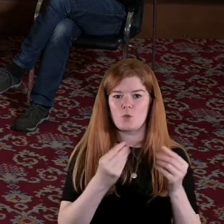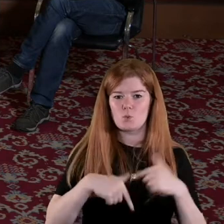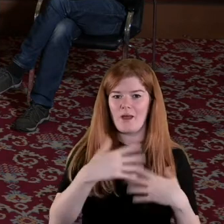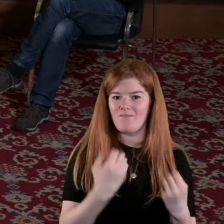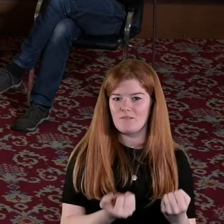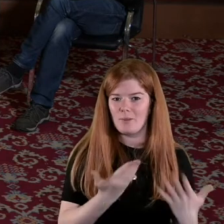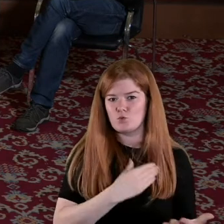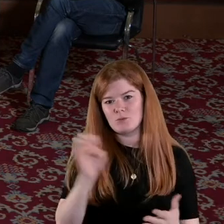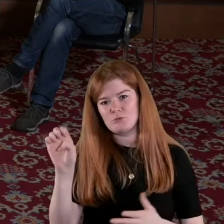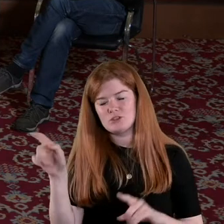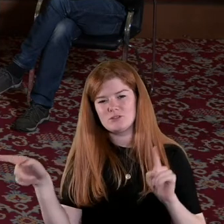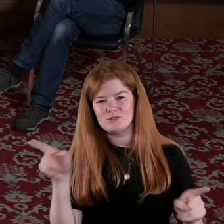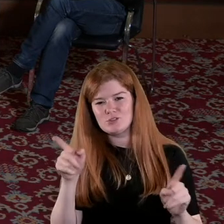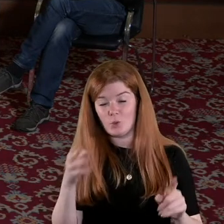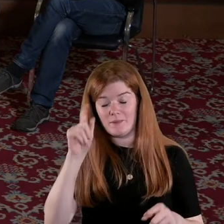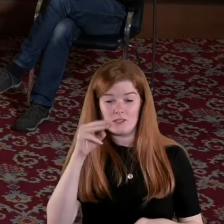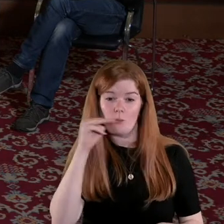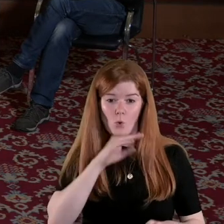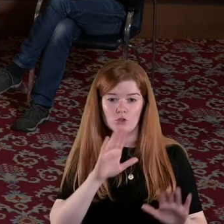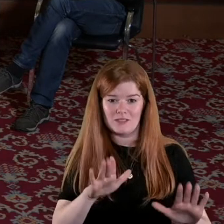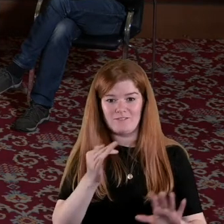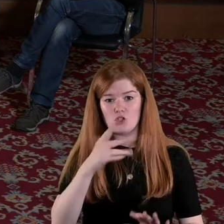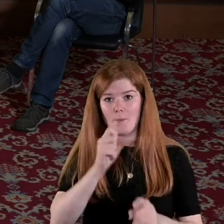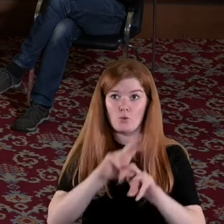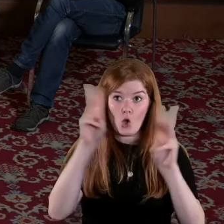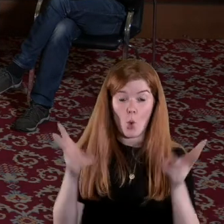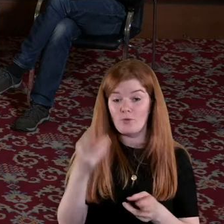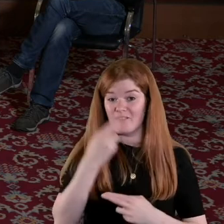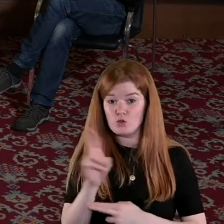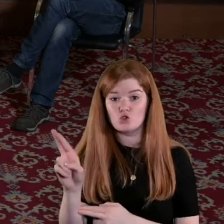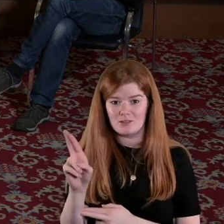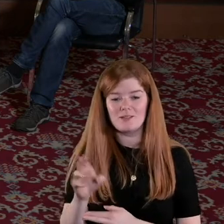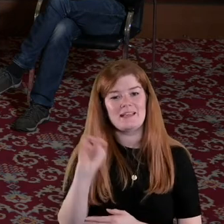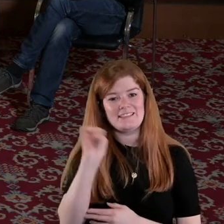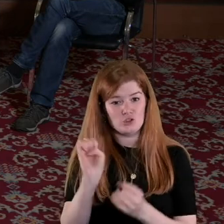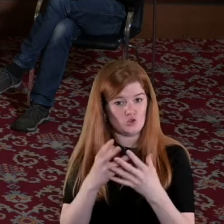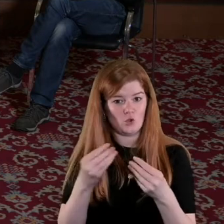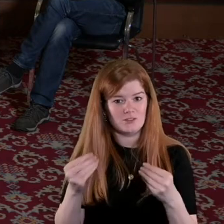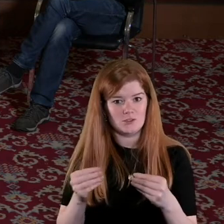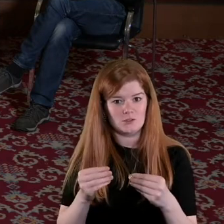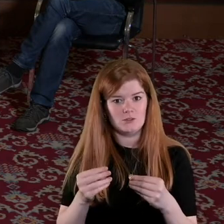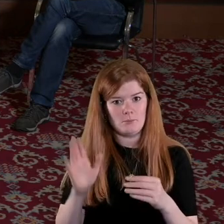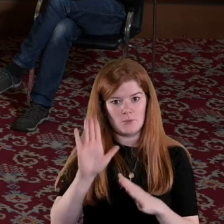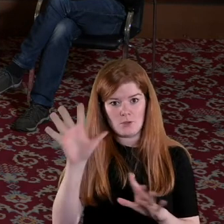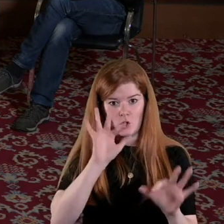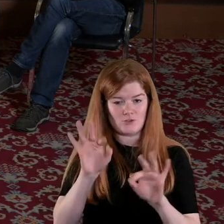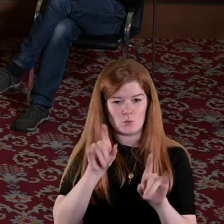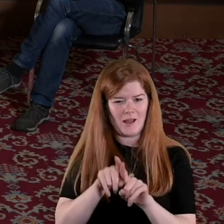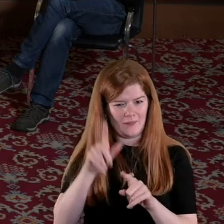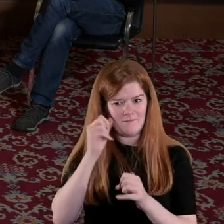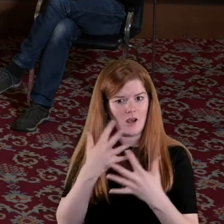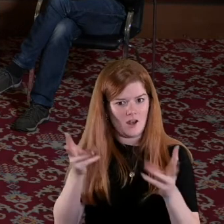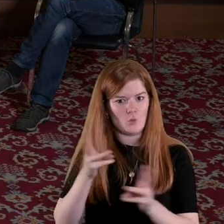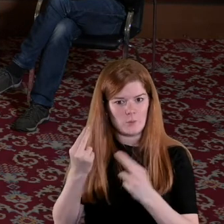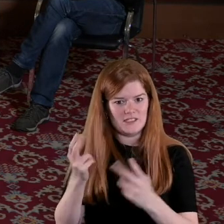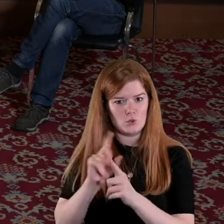have so I think it's very important you know in talking about the global revolution that British sources are mined and looked at I think there's an awful lot of work